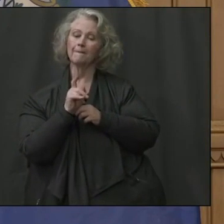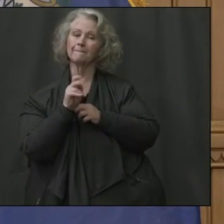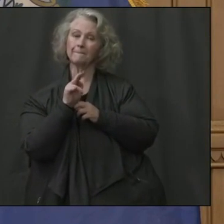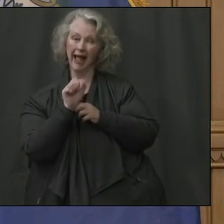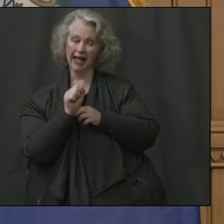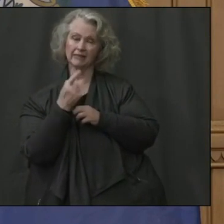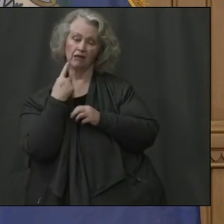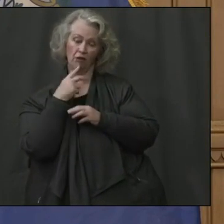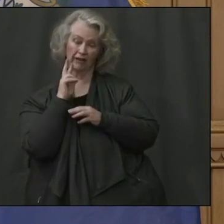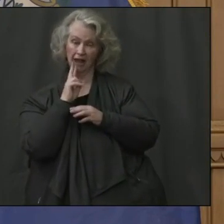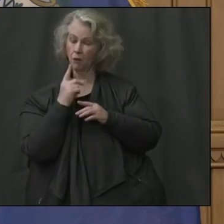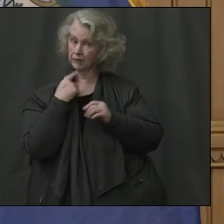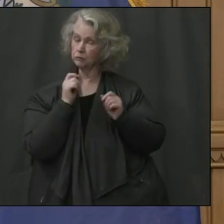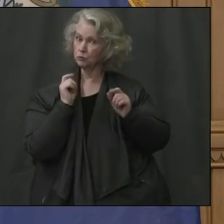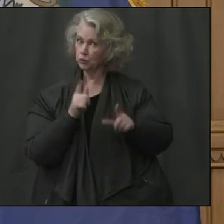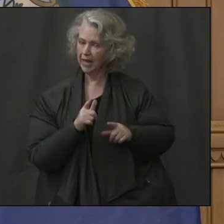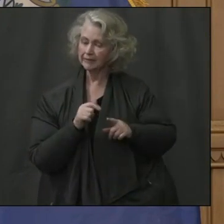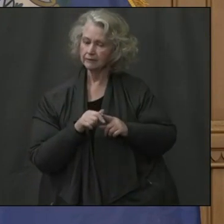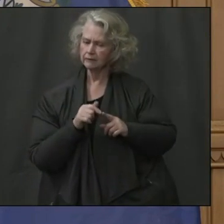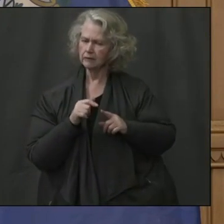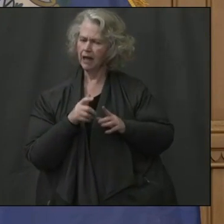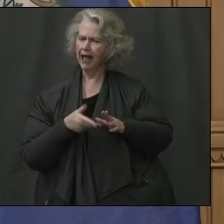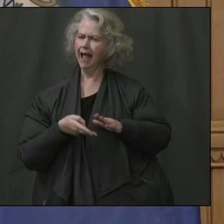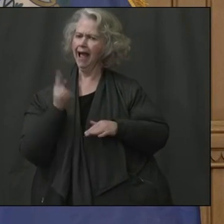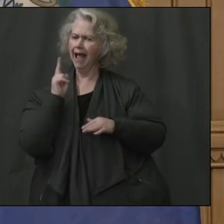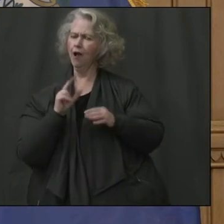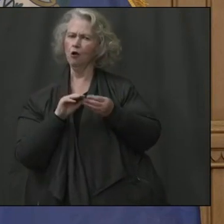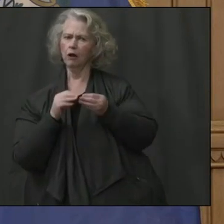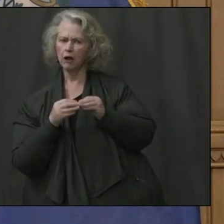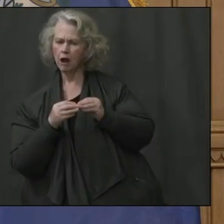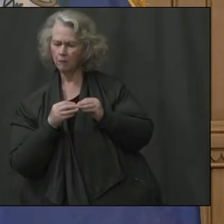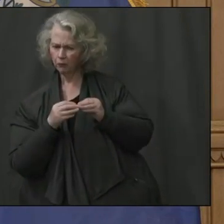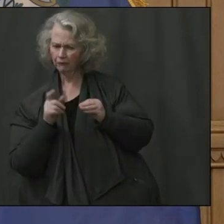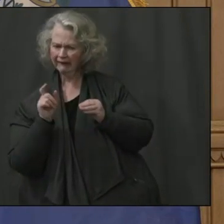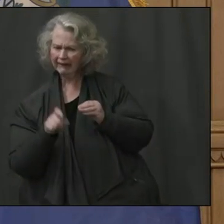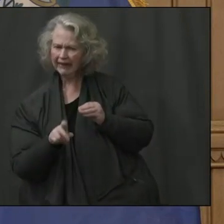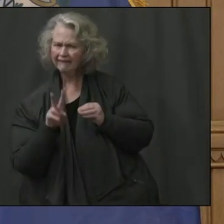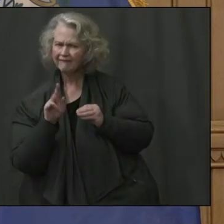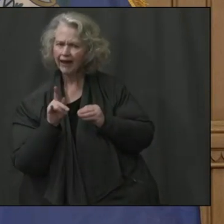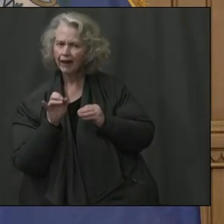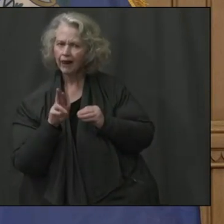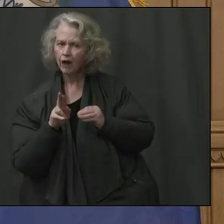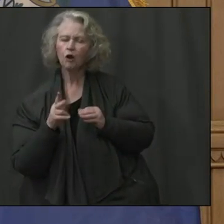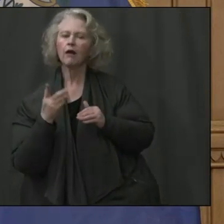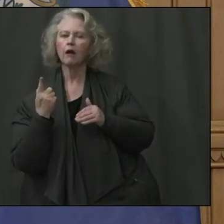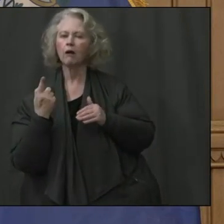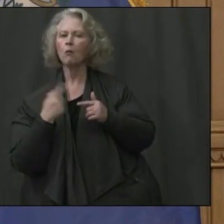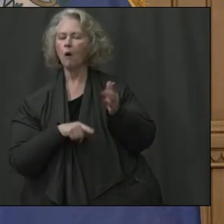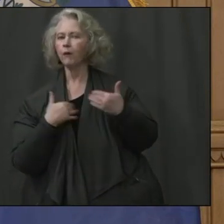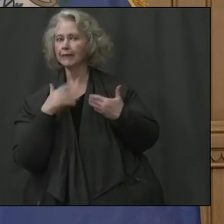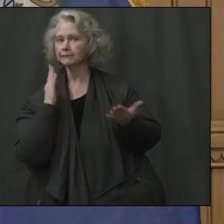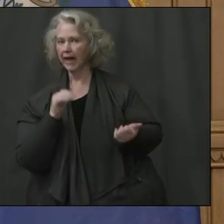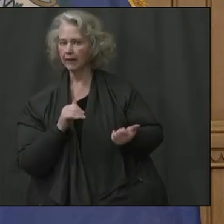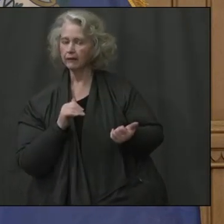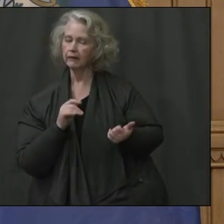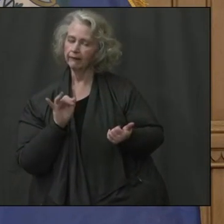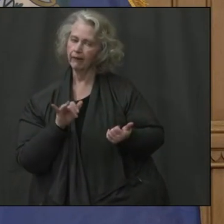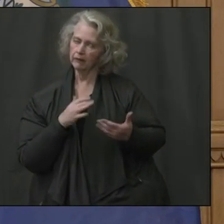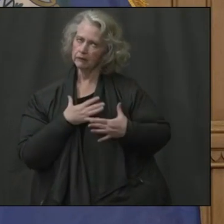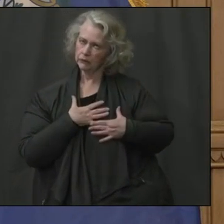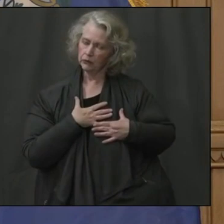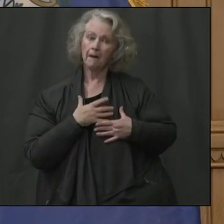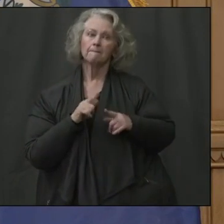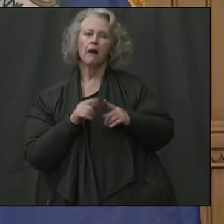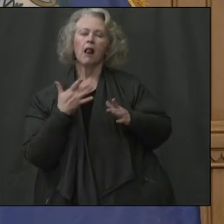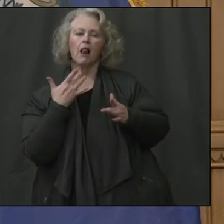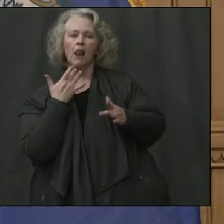surprised us, a higher percentage of patients need the ventilators than we had expected. That's the bad news. The good news is they're generally on the